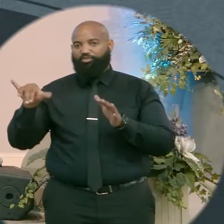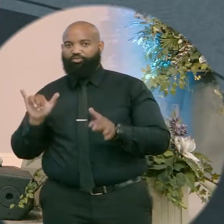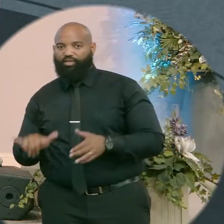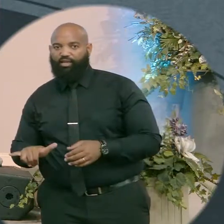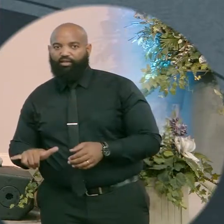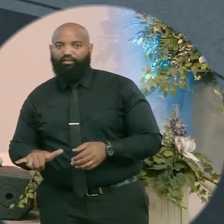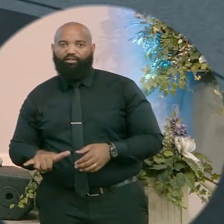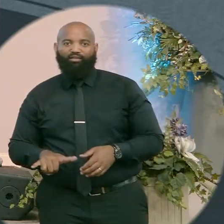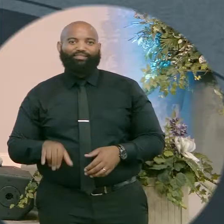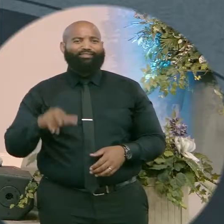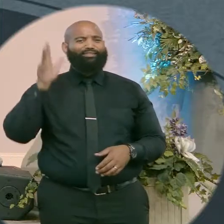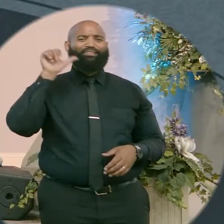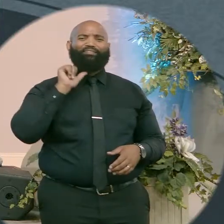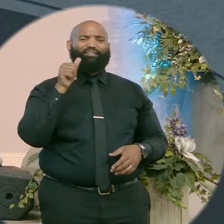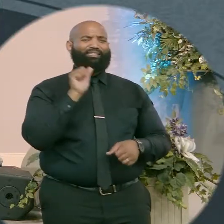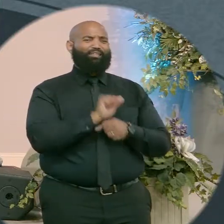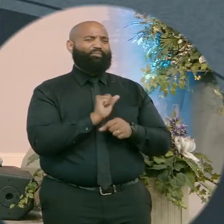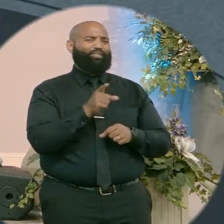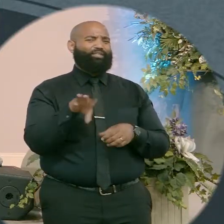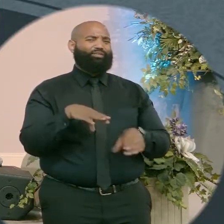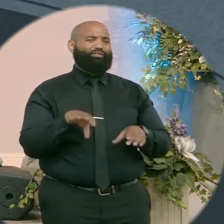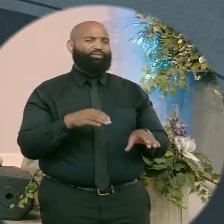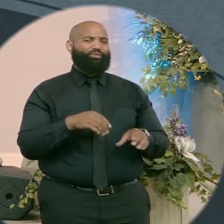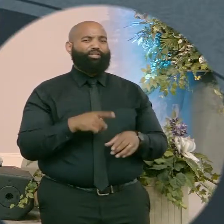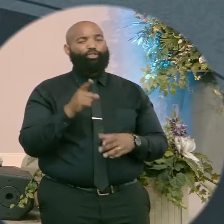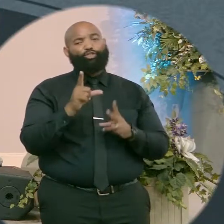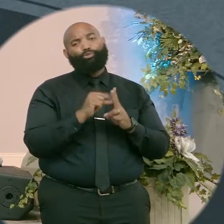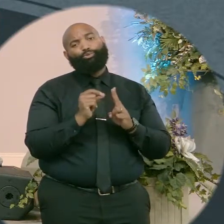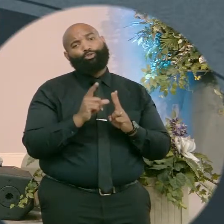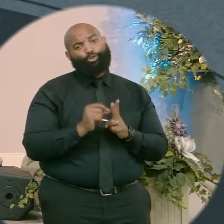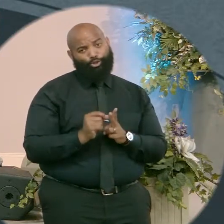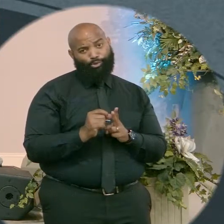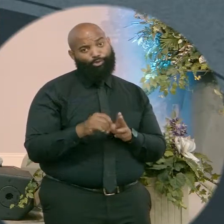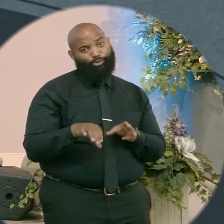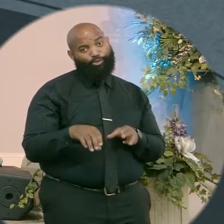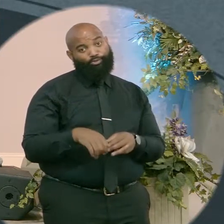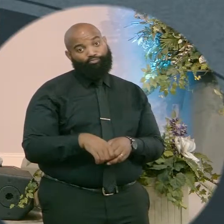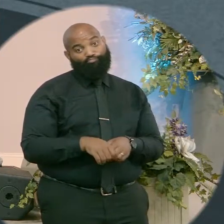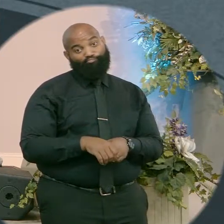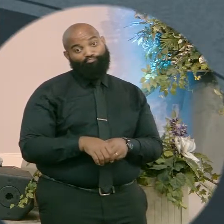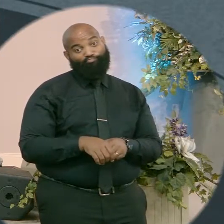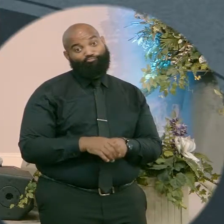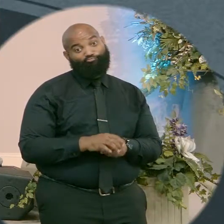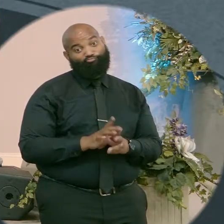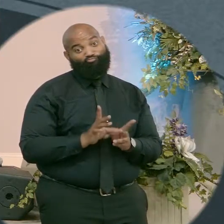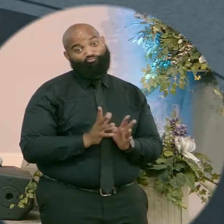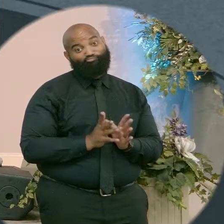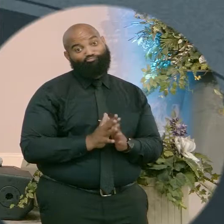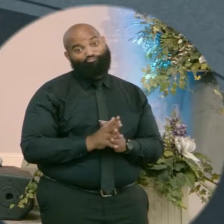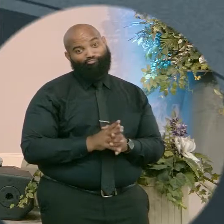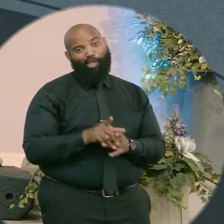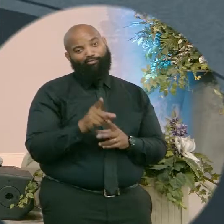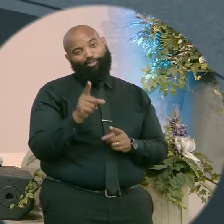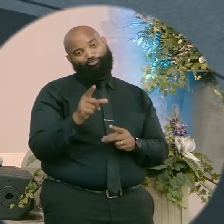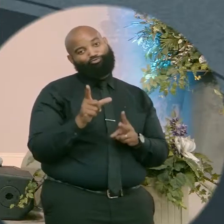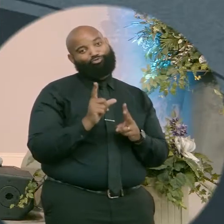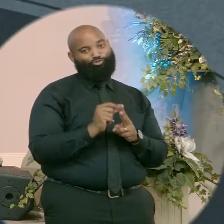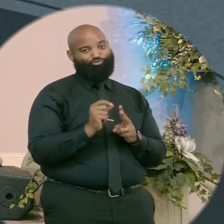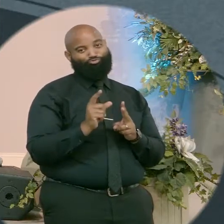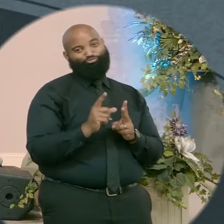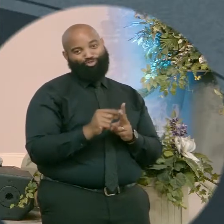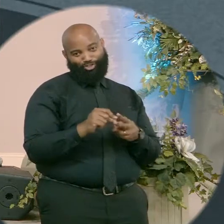The devil didn't make you do it. You just chose to be disobedient. You chose